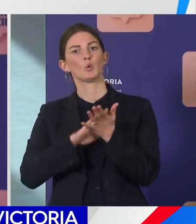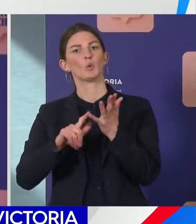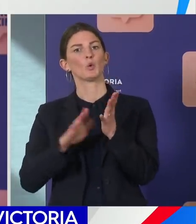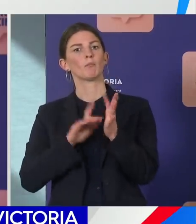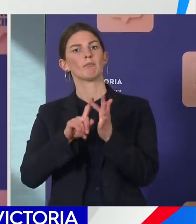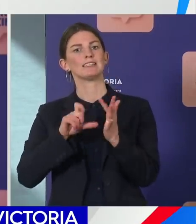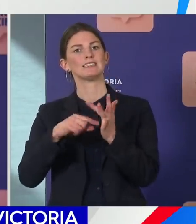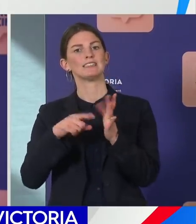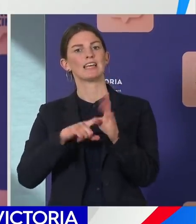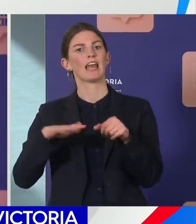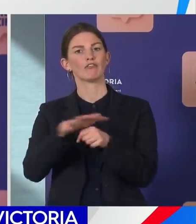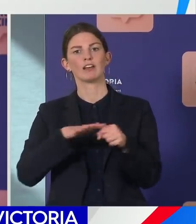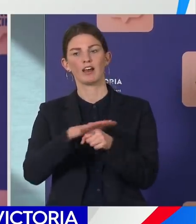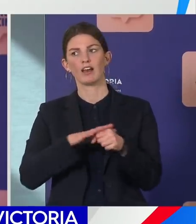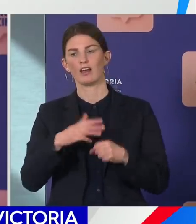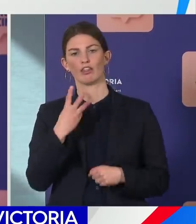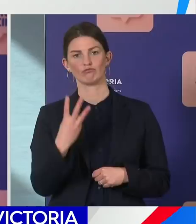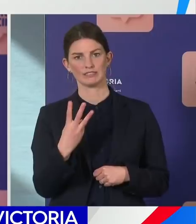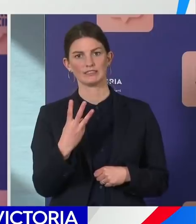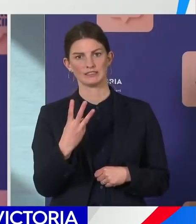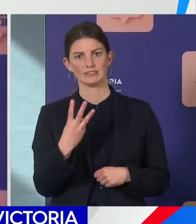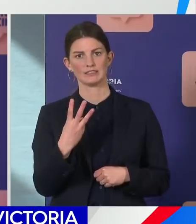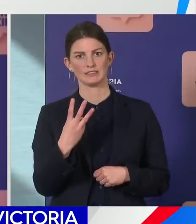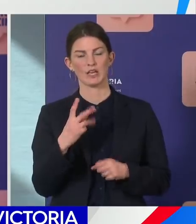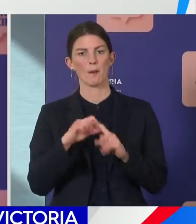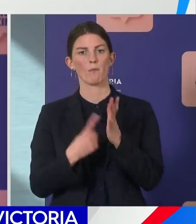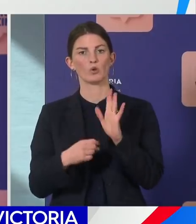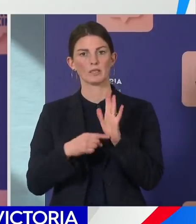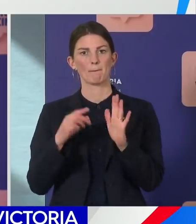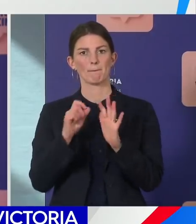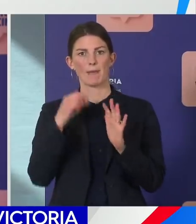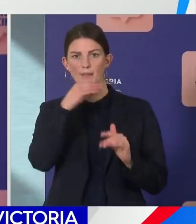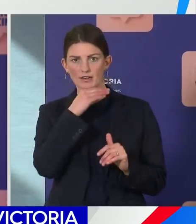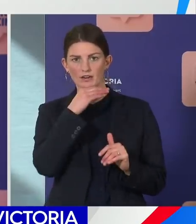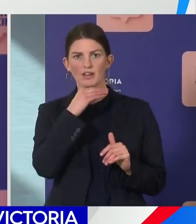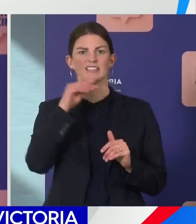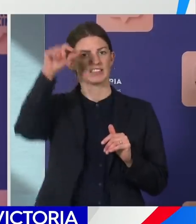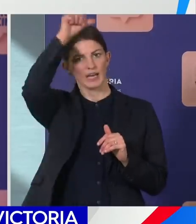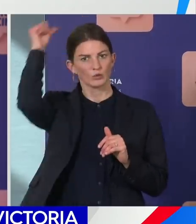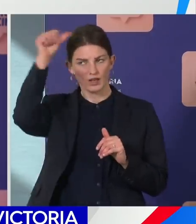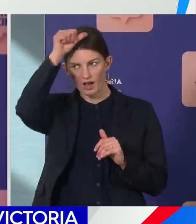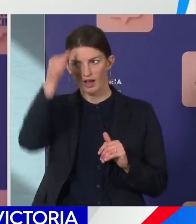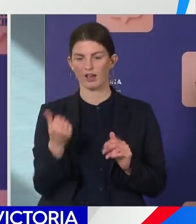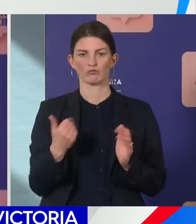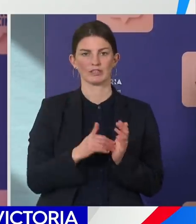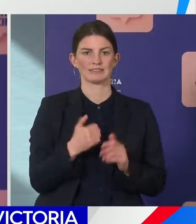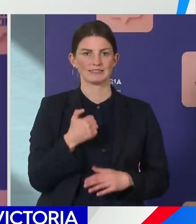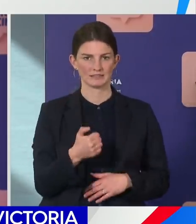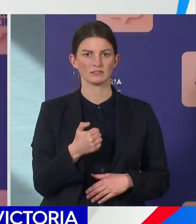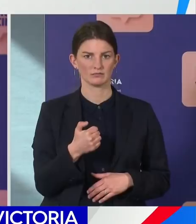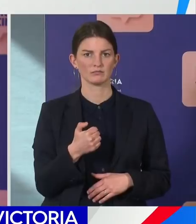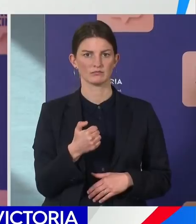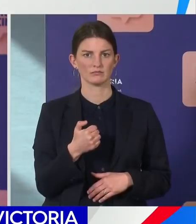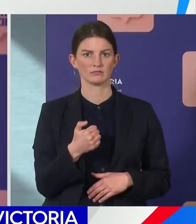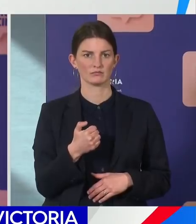we have seven cases in an area around Port Melbourne and St Kilda. That takes us to 64 for the day. 49 of those cases are clearly